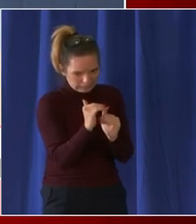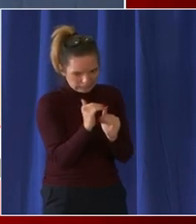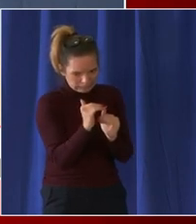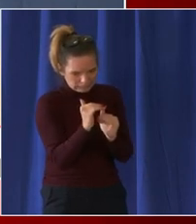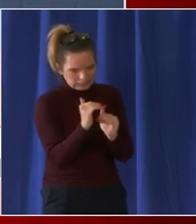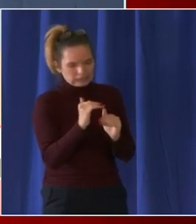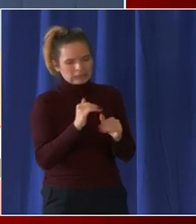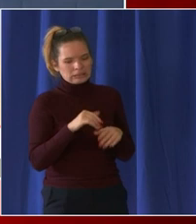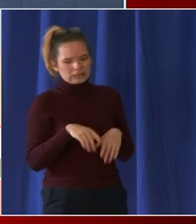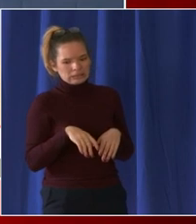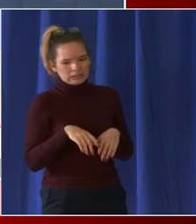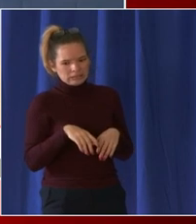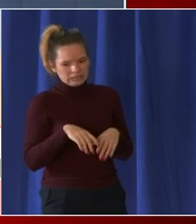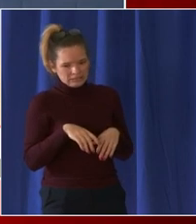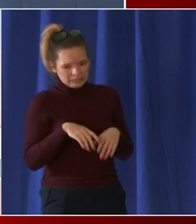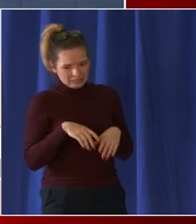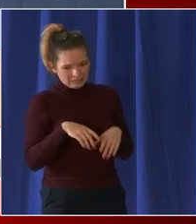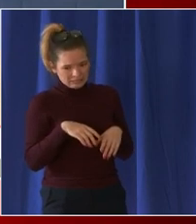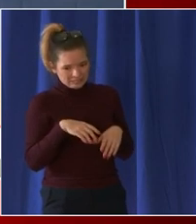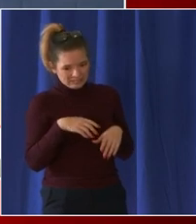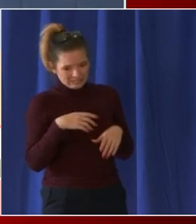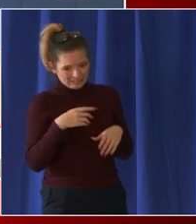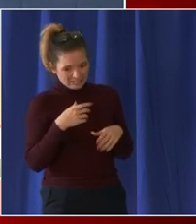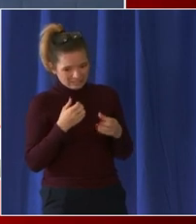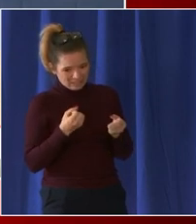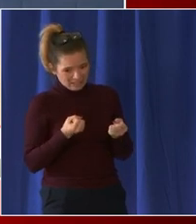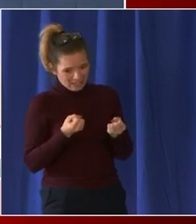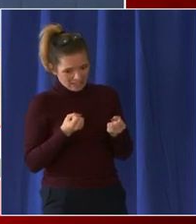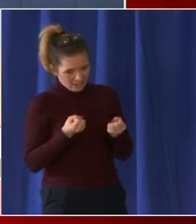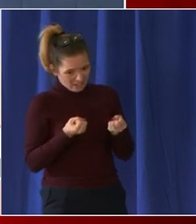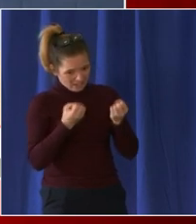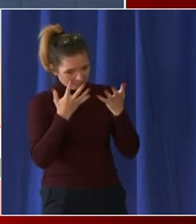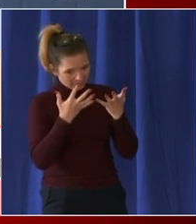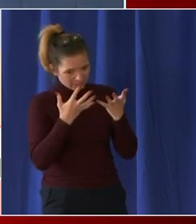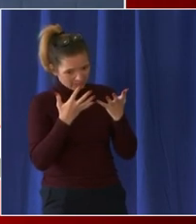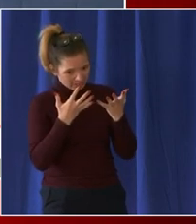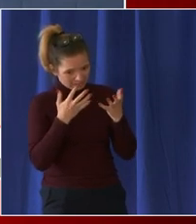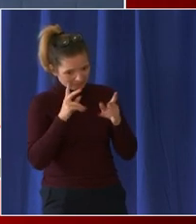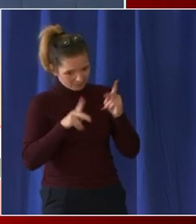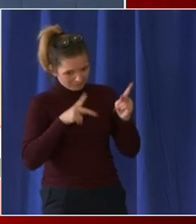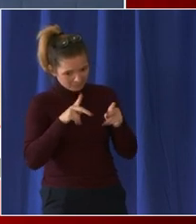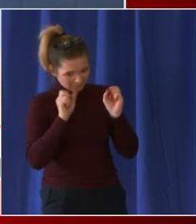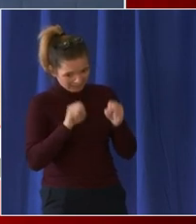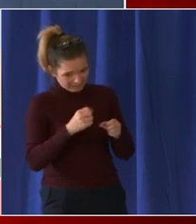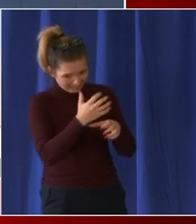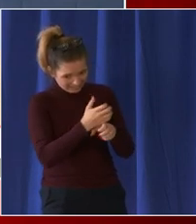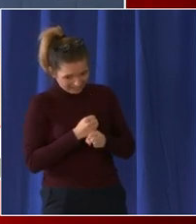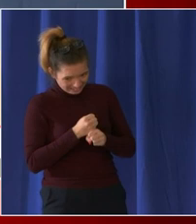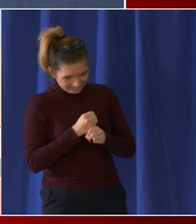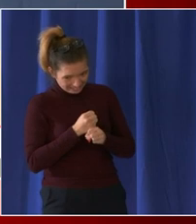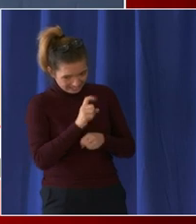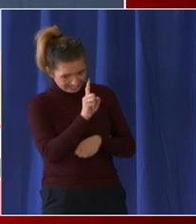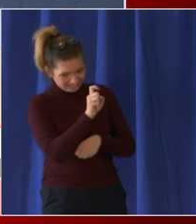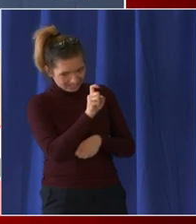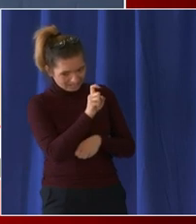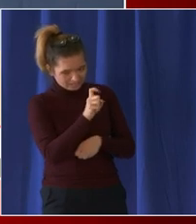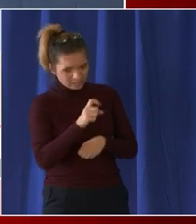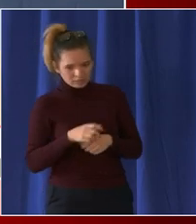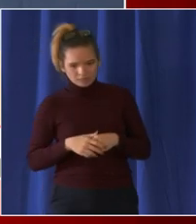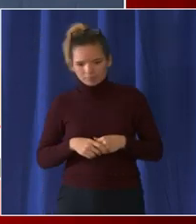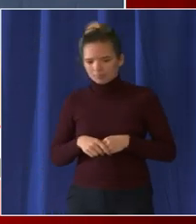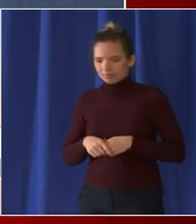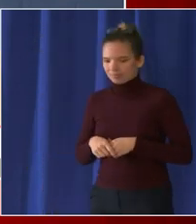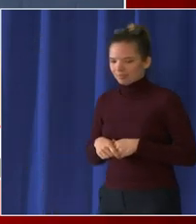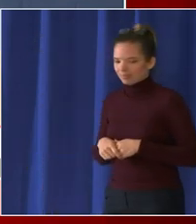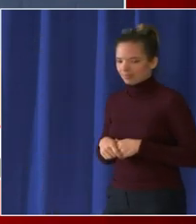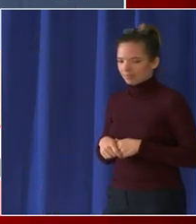what is what is that decision there mark so we've talked a lot about how much testing we're doing uh in the community uh and the supplies